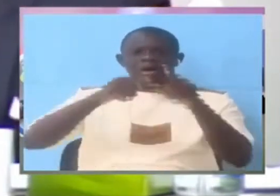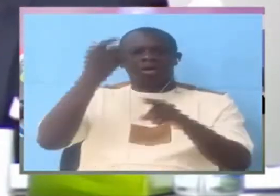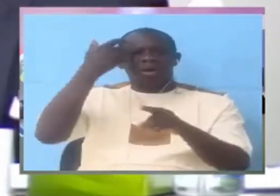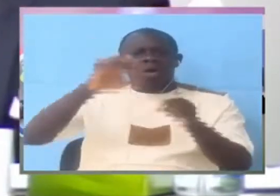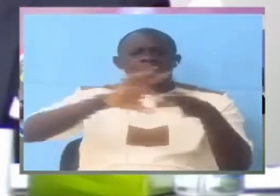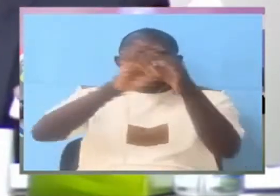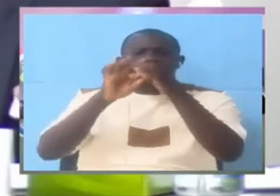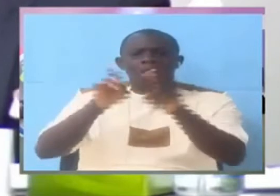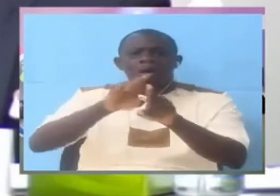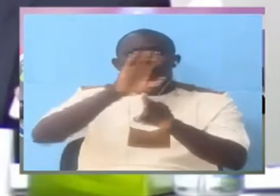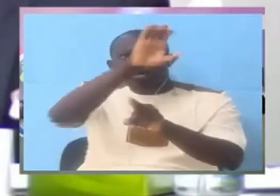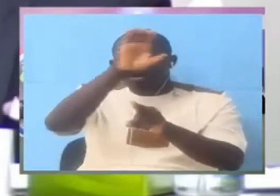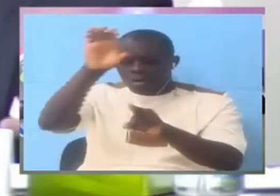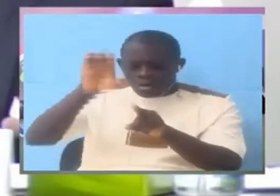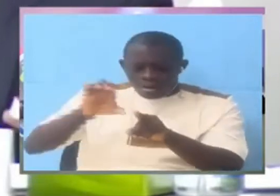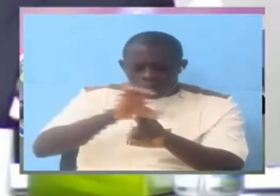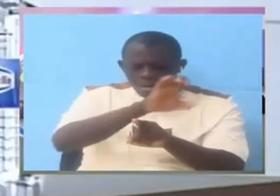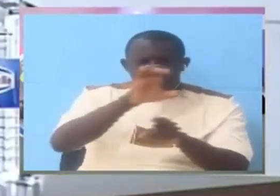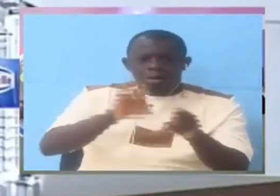NIA. No, I cannot do that.